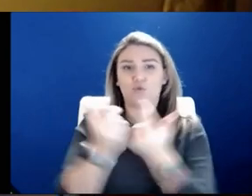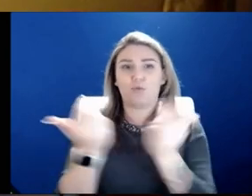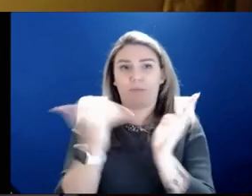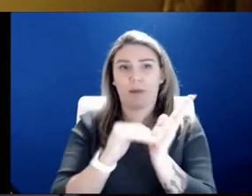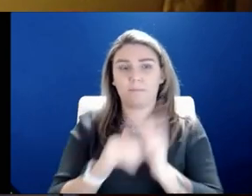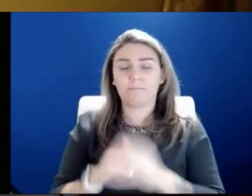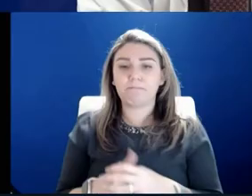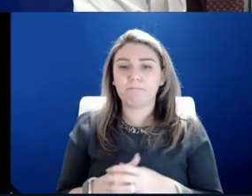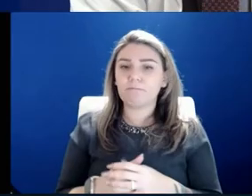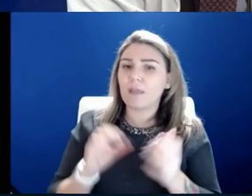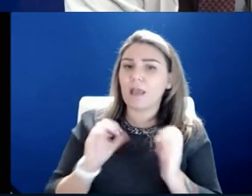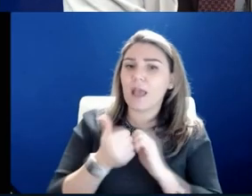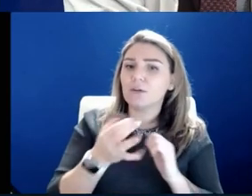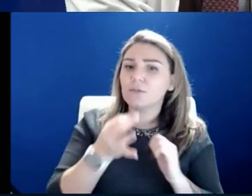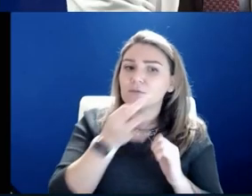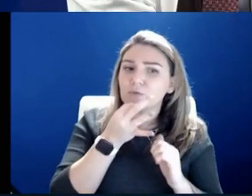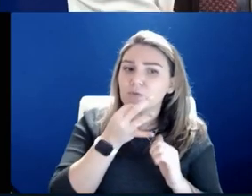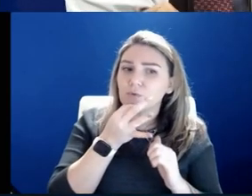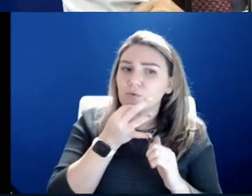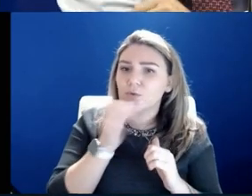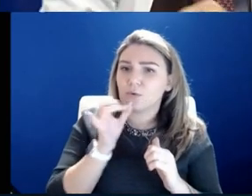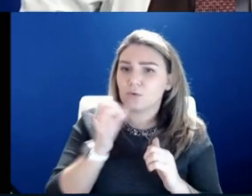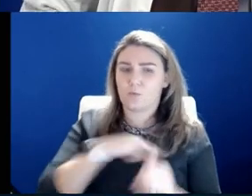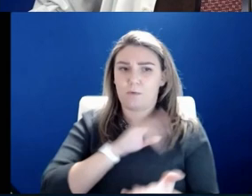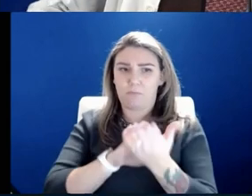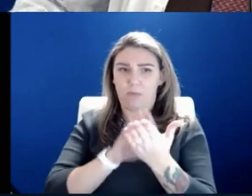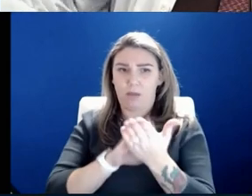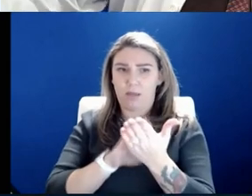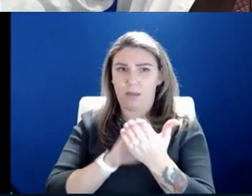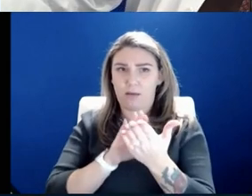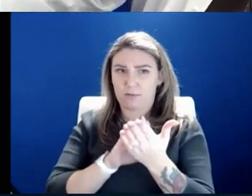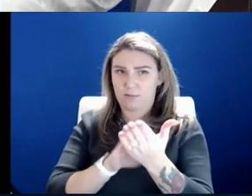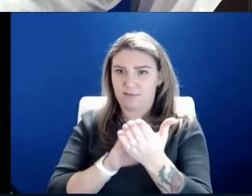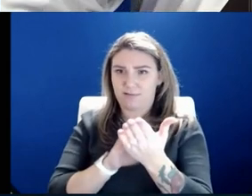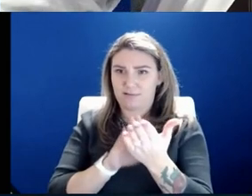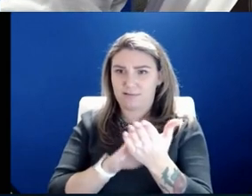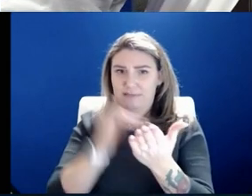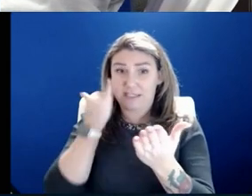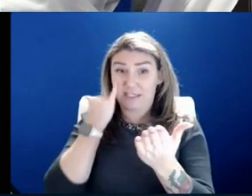And we would applaud, those of us in healthcare would applaud about that. Just saying.